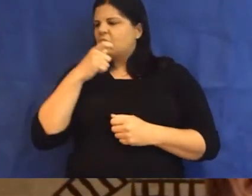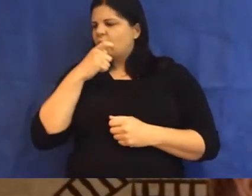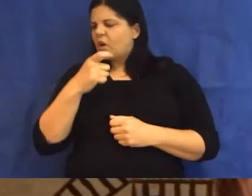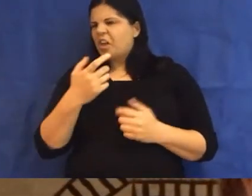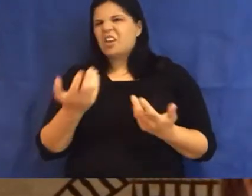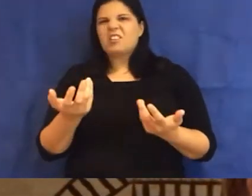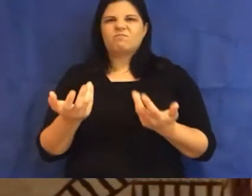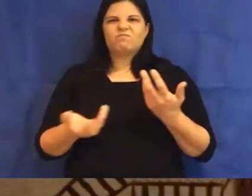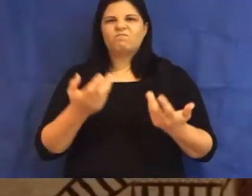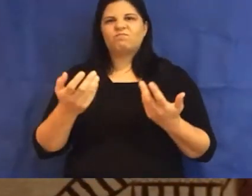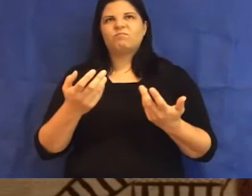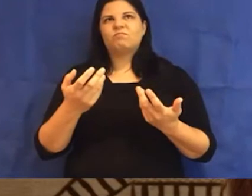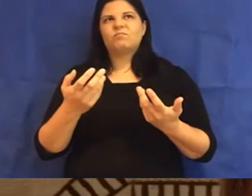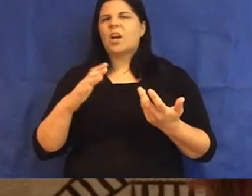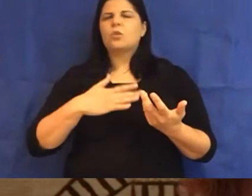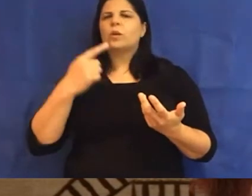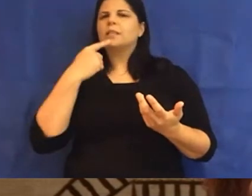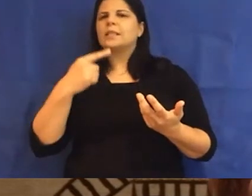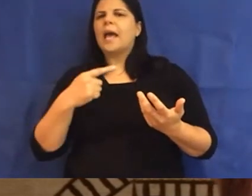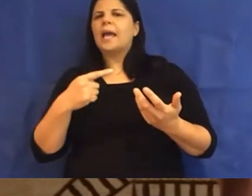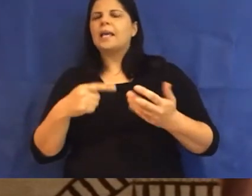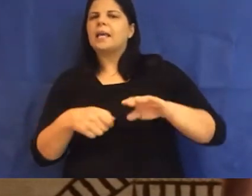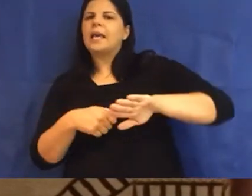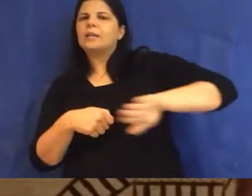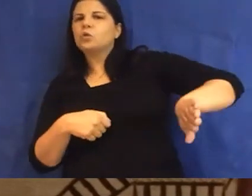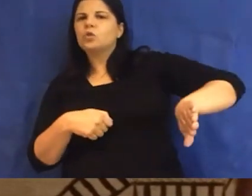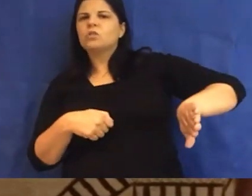guess, I don't want to say exclusion, but, you know, force, basically.